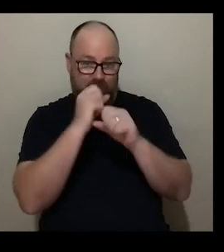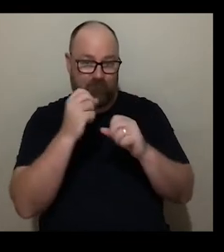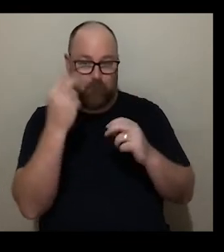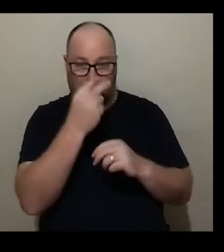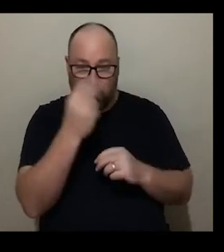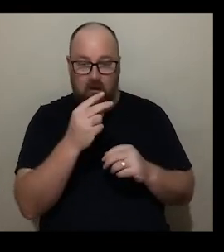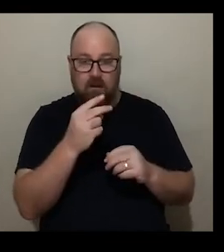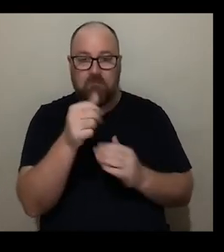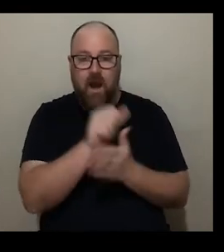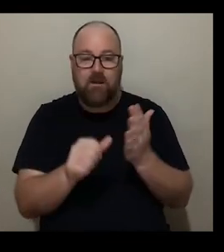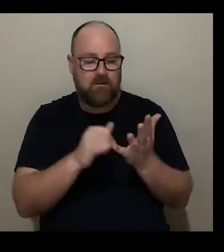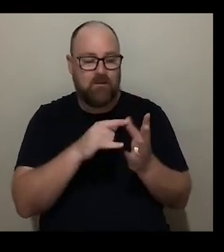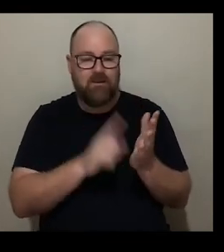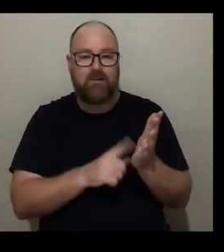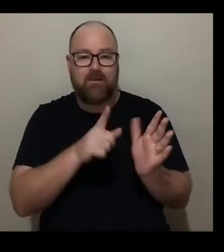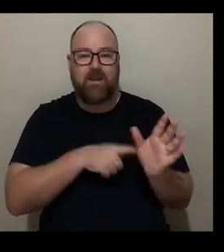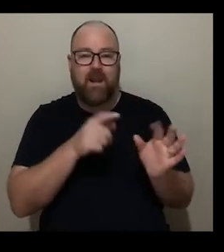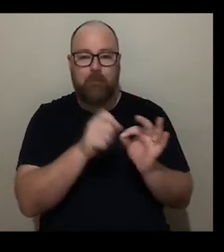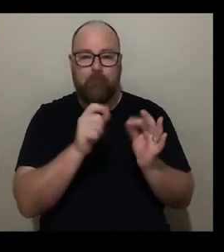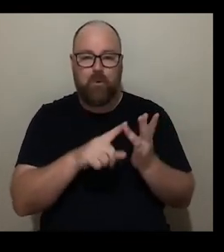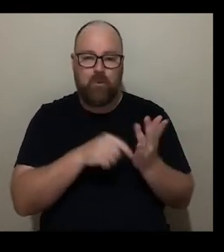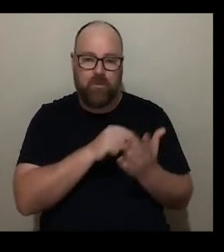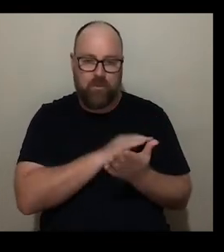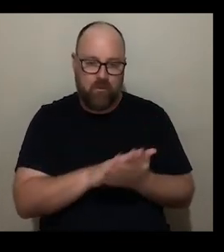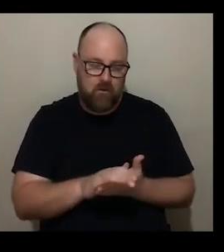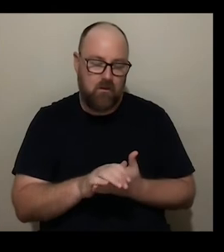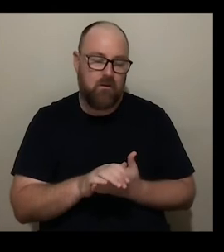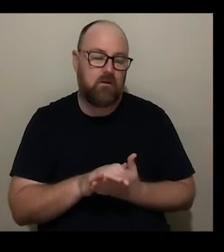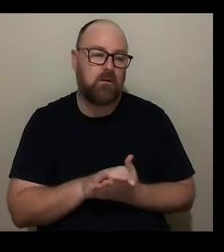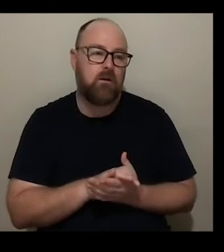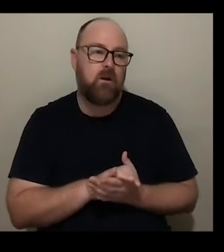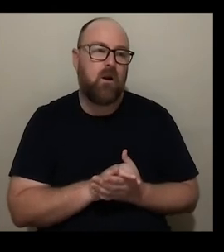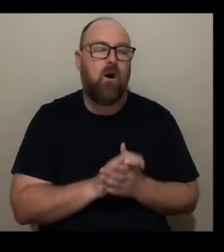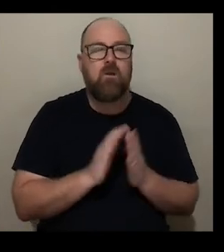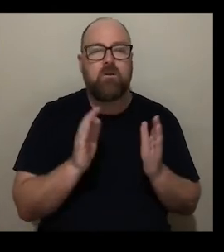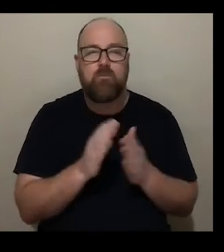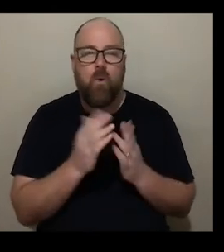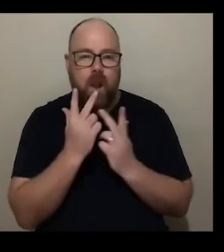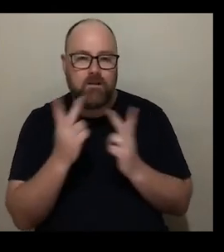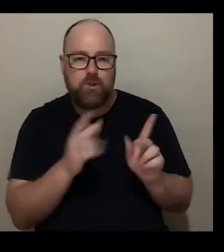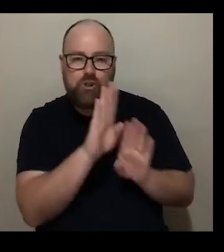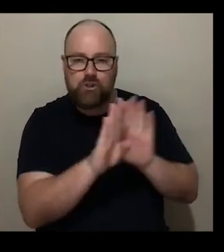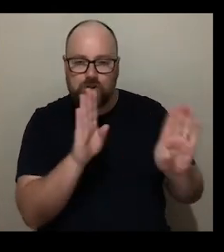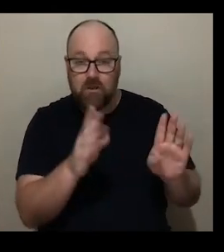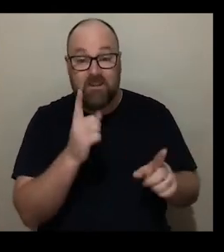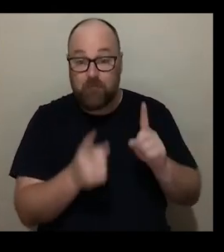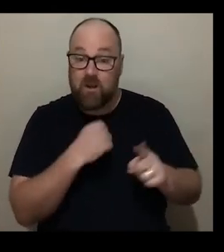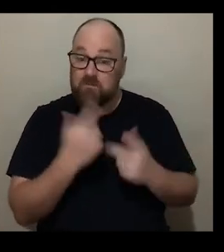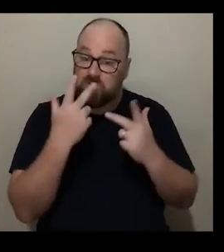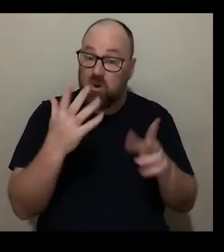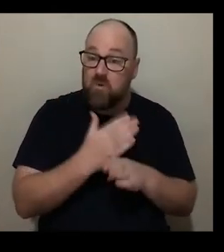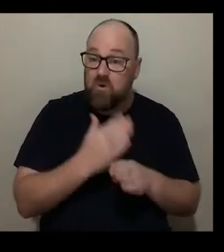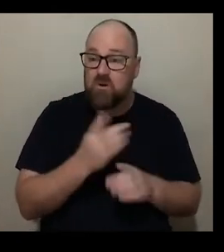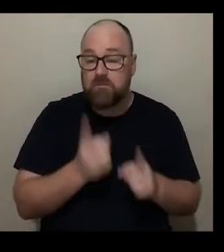um on a small exhibition space um sometimes we get the chance to display work within the learning program